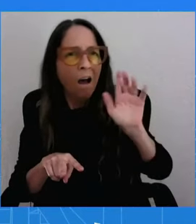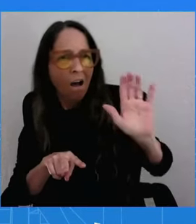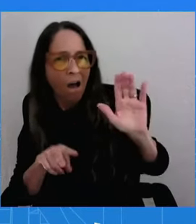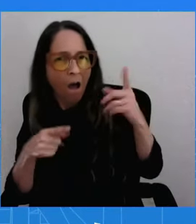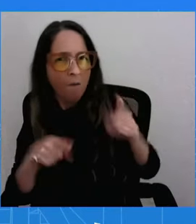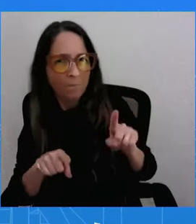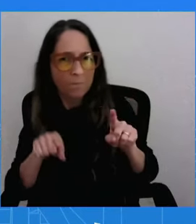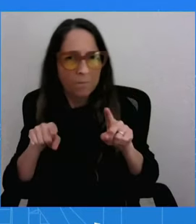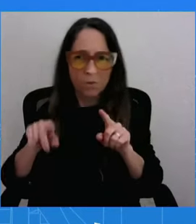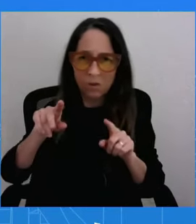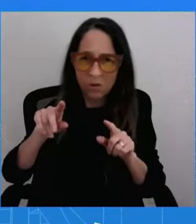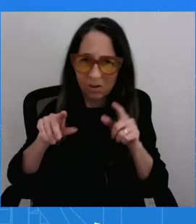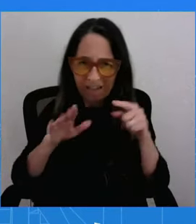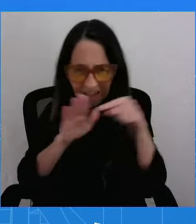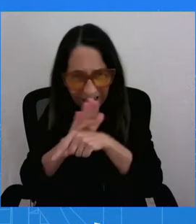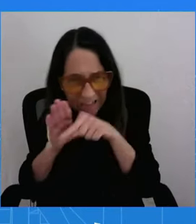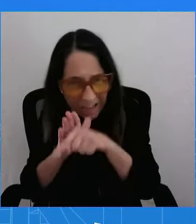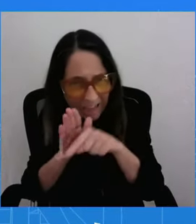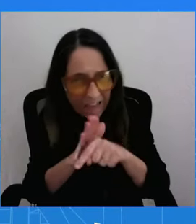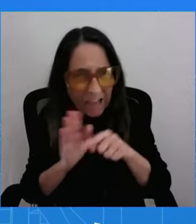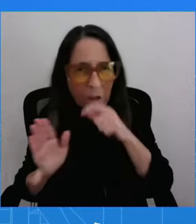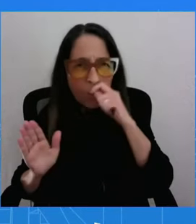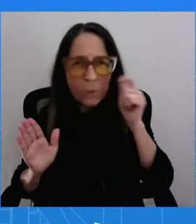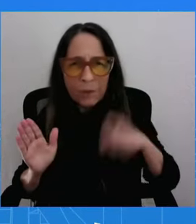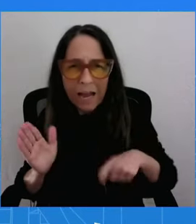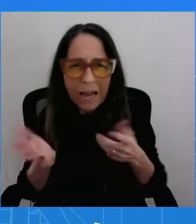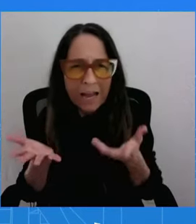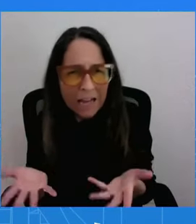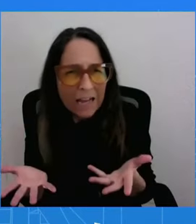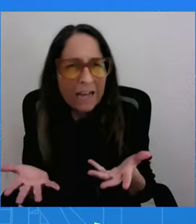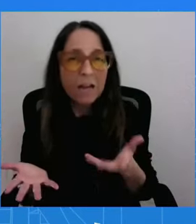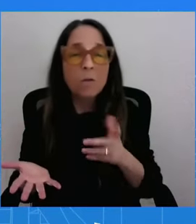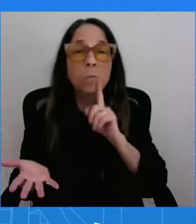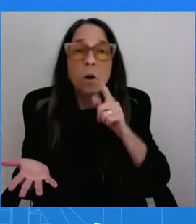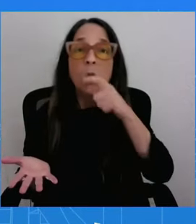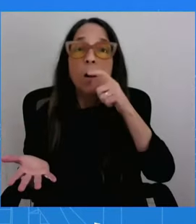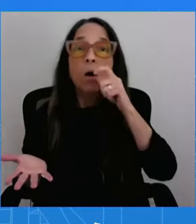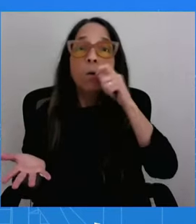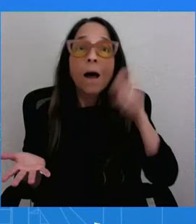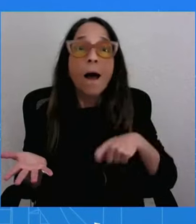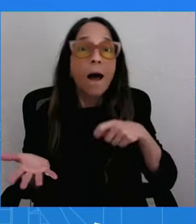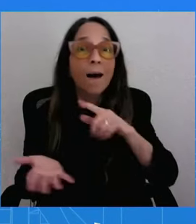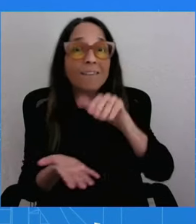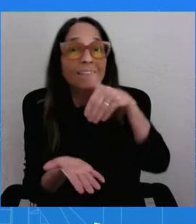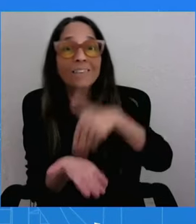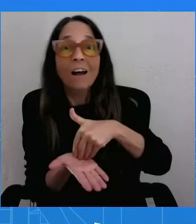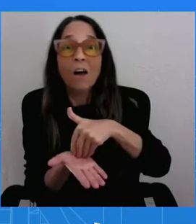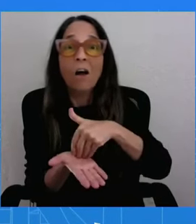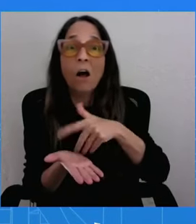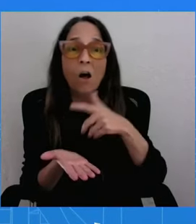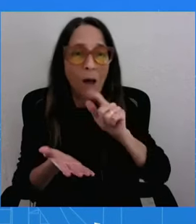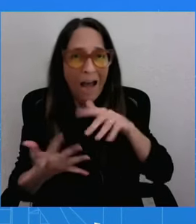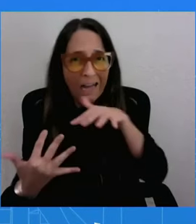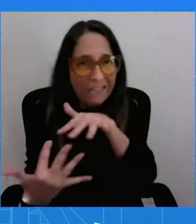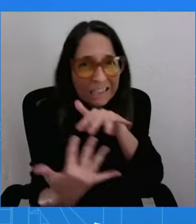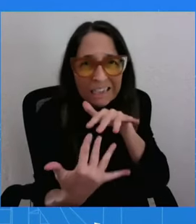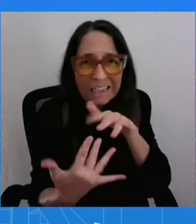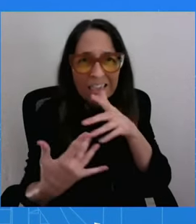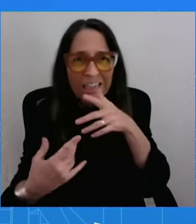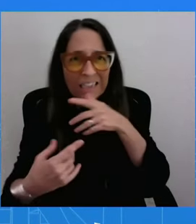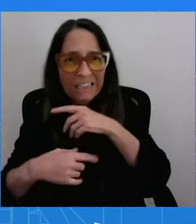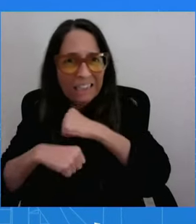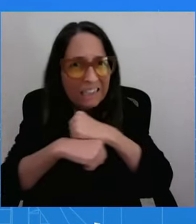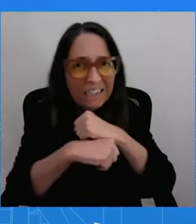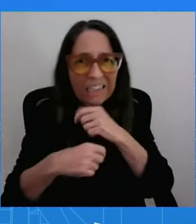weapons to hit military targets inside Russia, where these attacks are coming